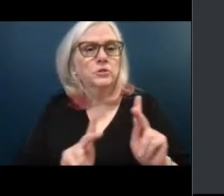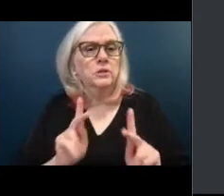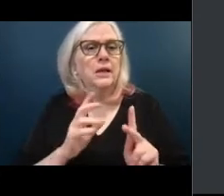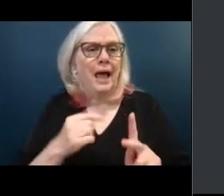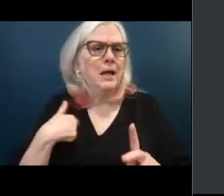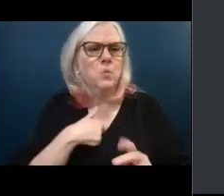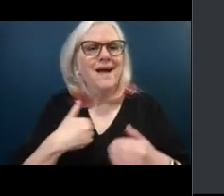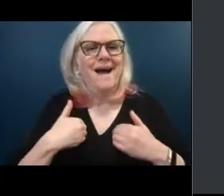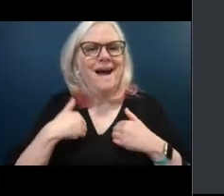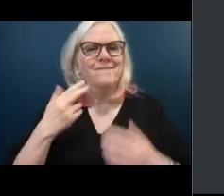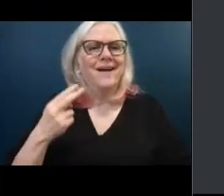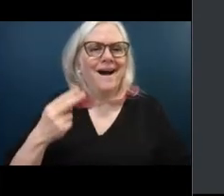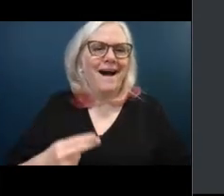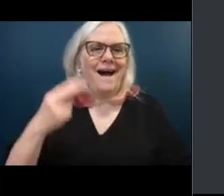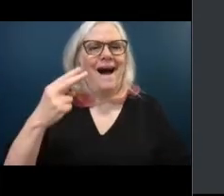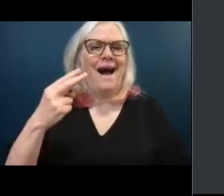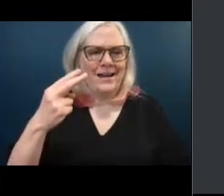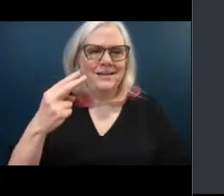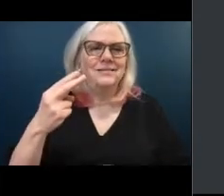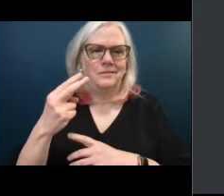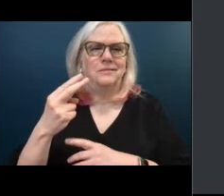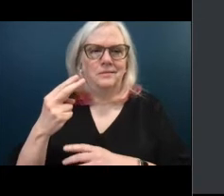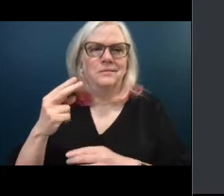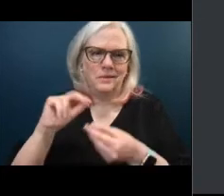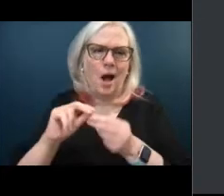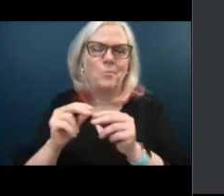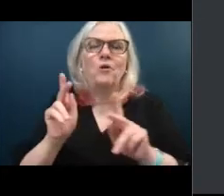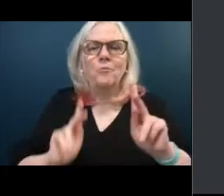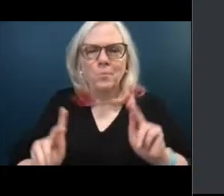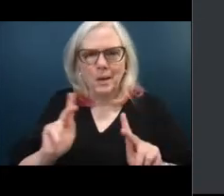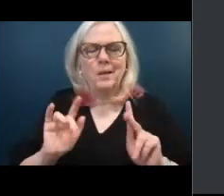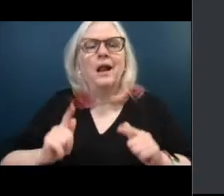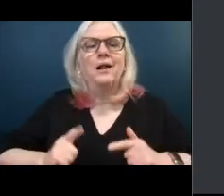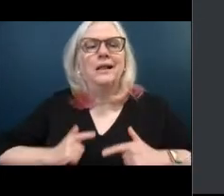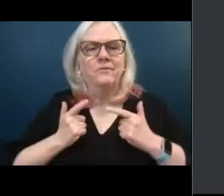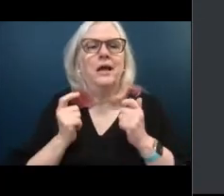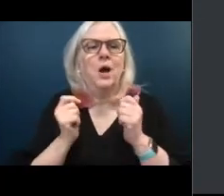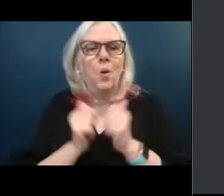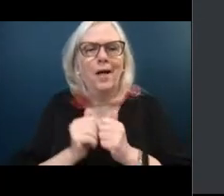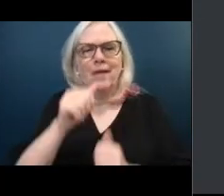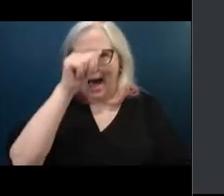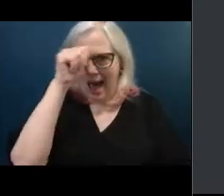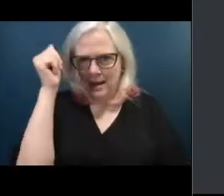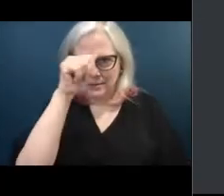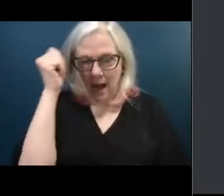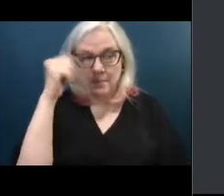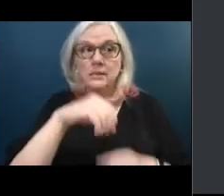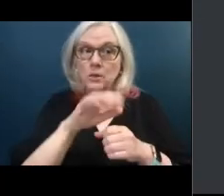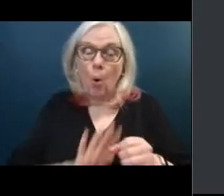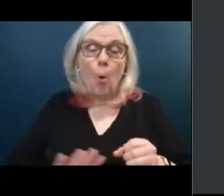percentage of residents living with Alzheimer's disease in the state of Florida. So really, we do have